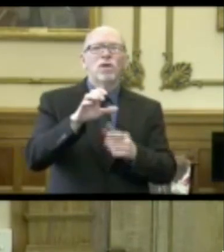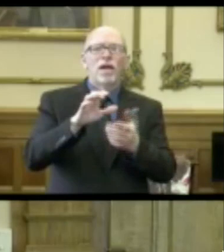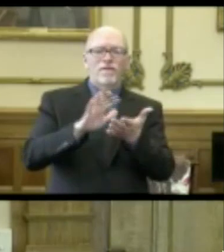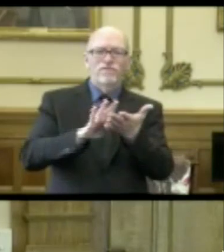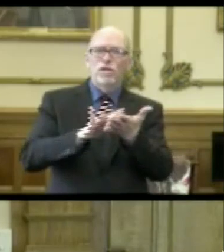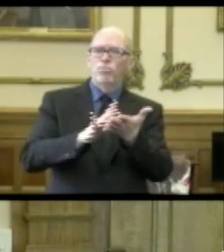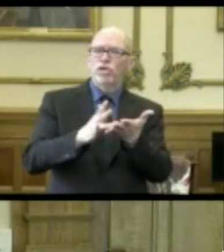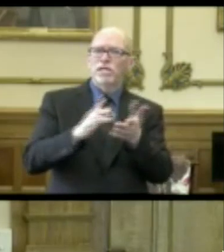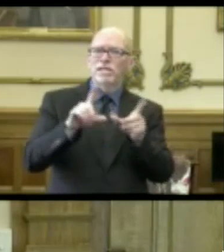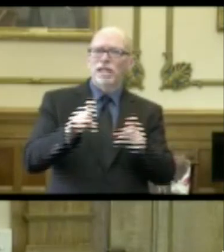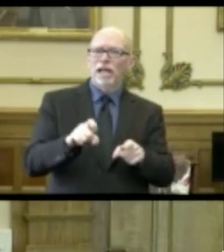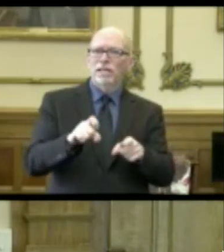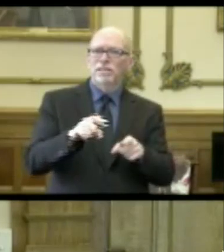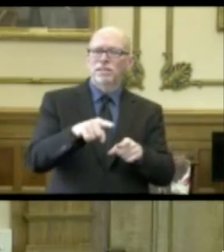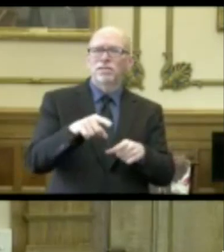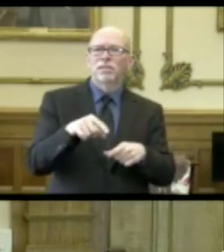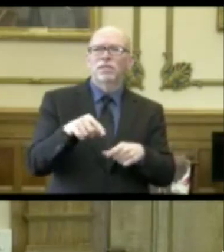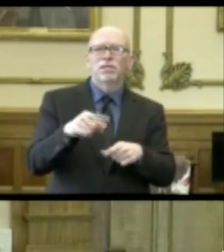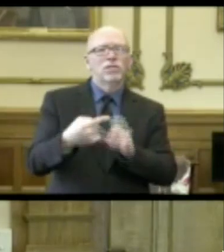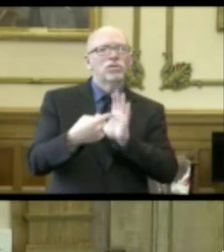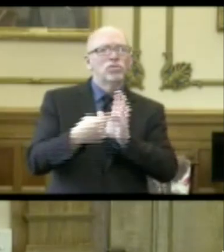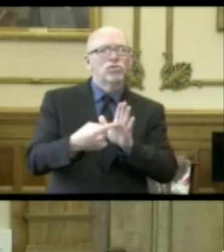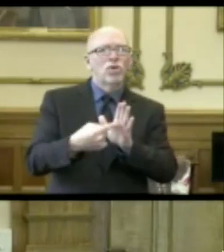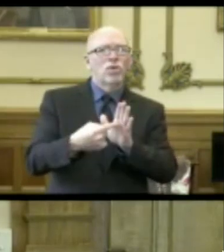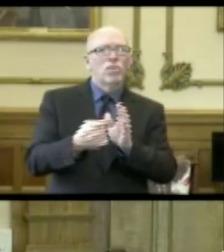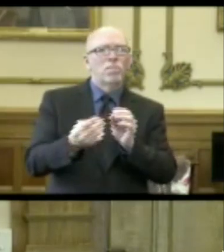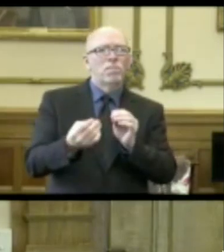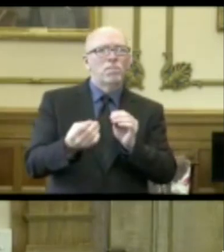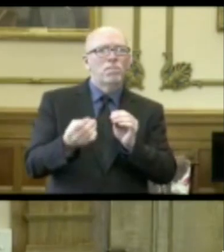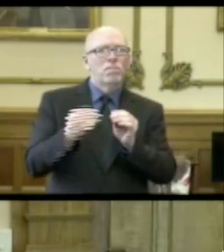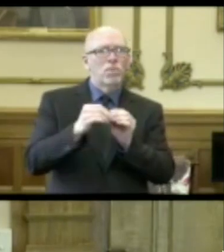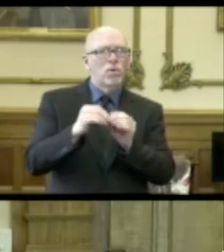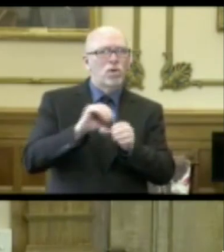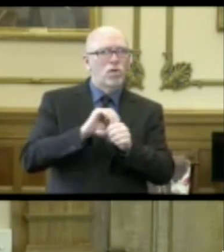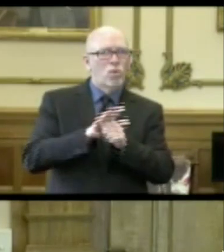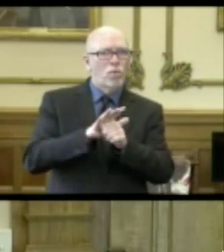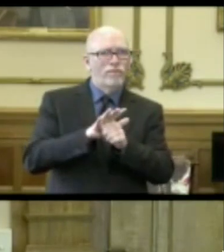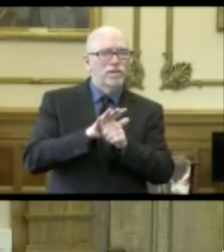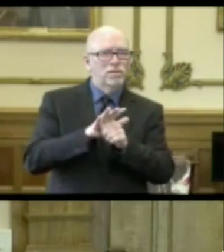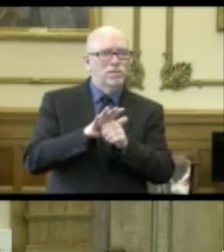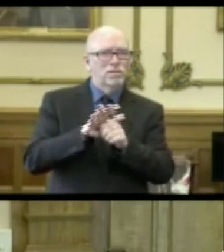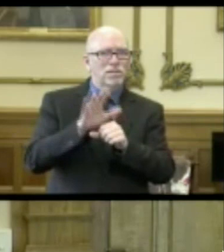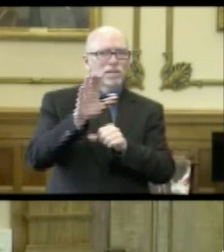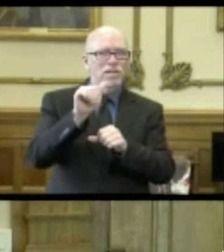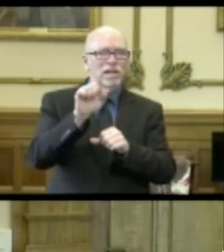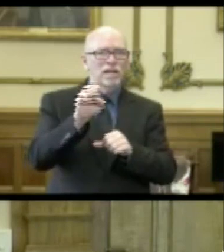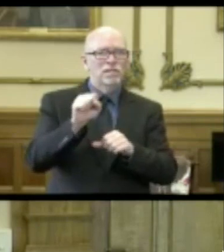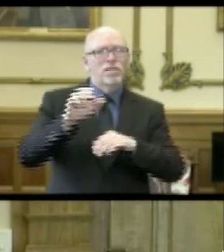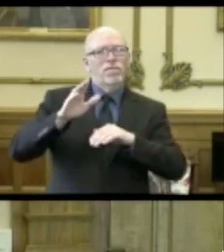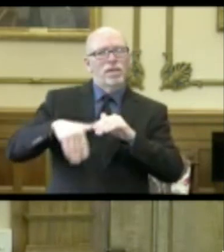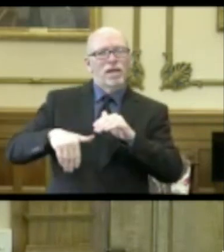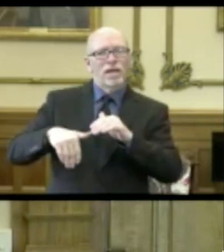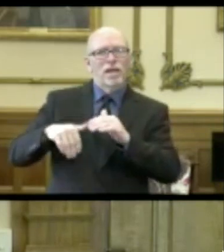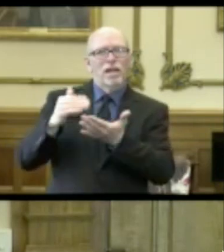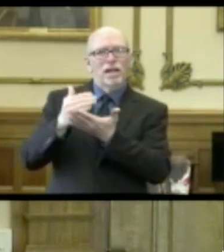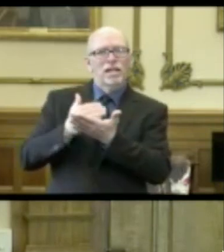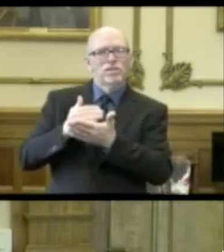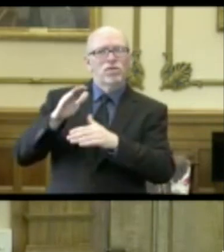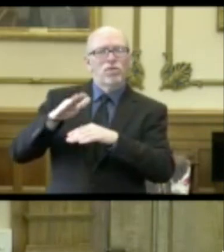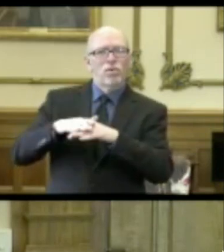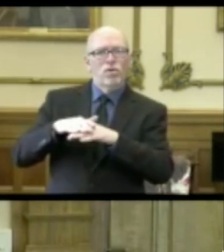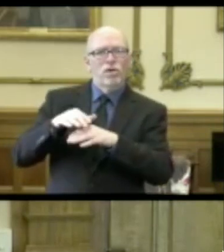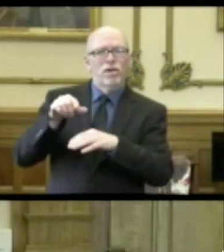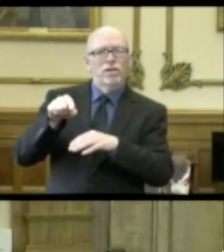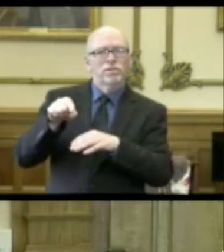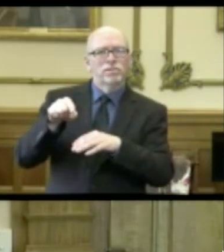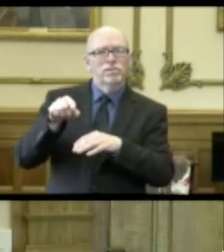test that is showing more COVID-19 cases than is listed on the